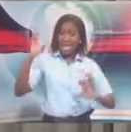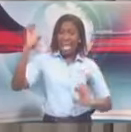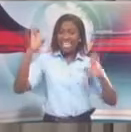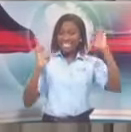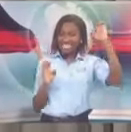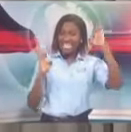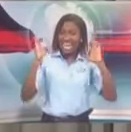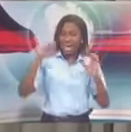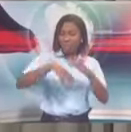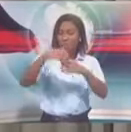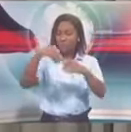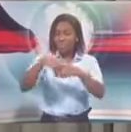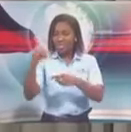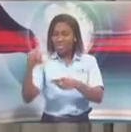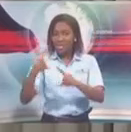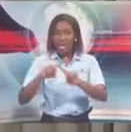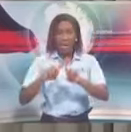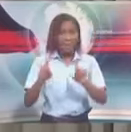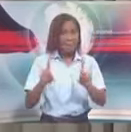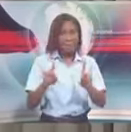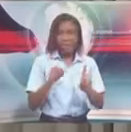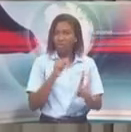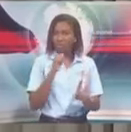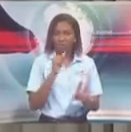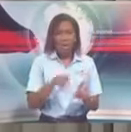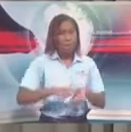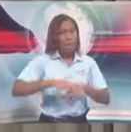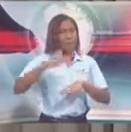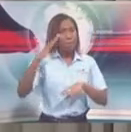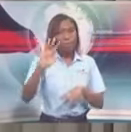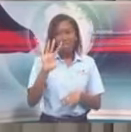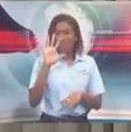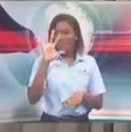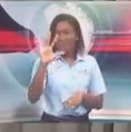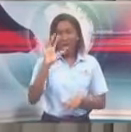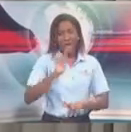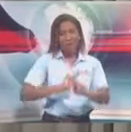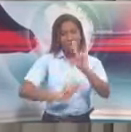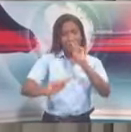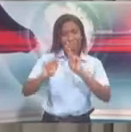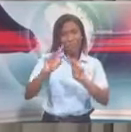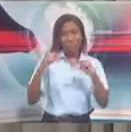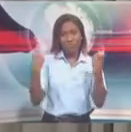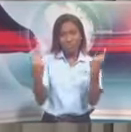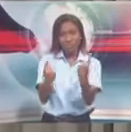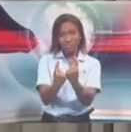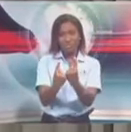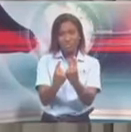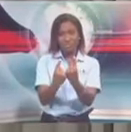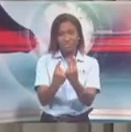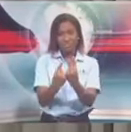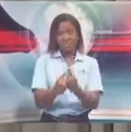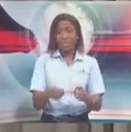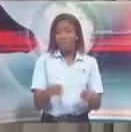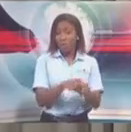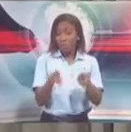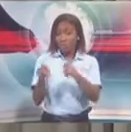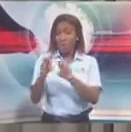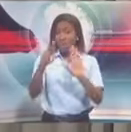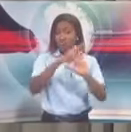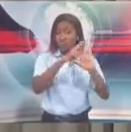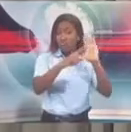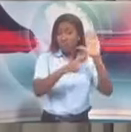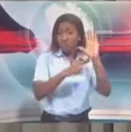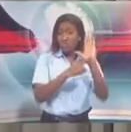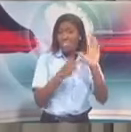outdoor exercising, no more than five persons in any gathering. And we specifically said in the regulations, you cannot participate